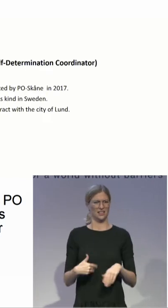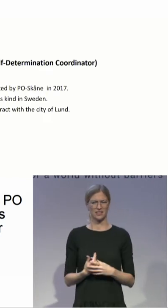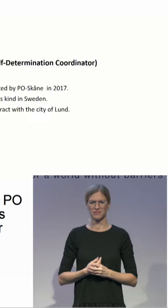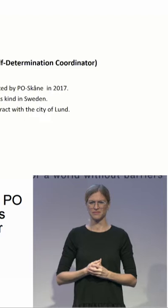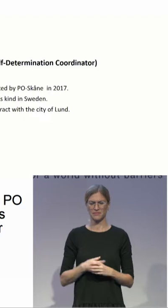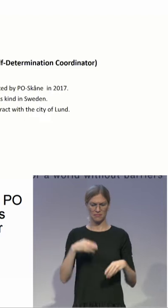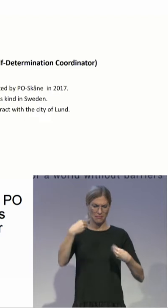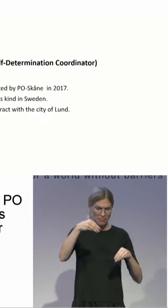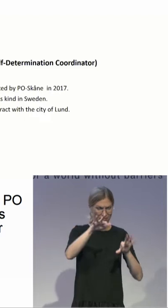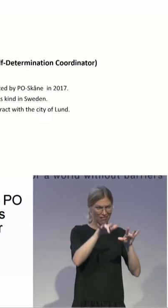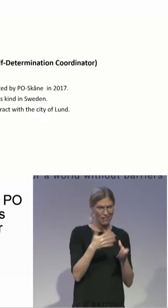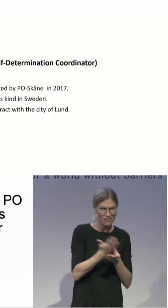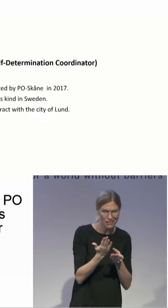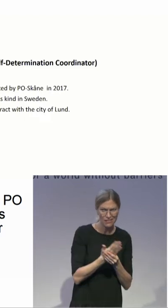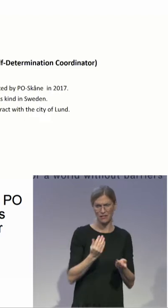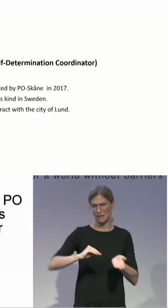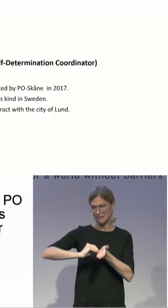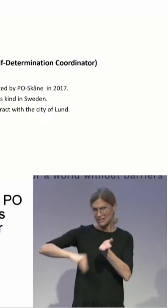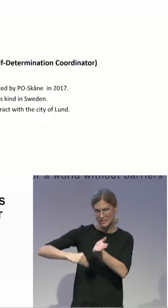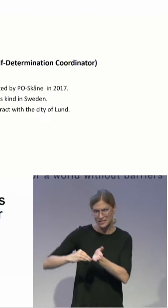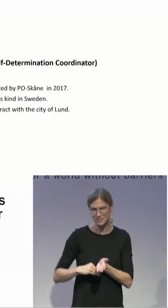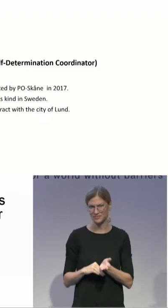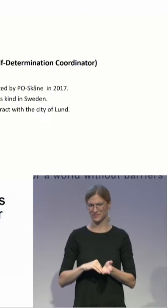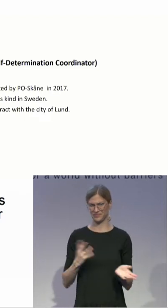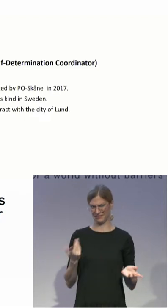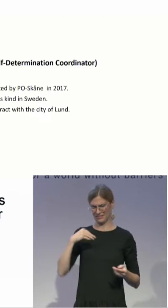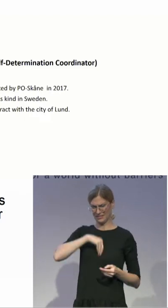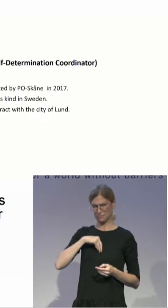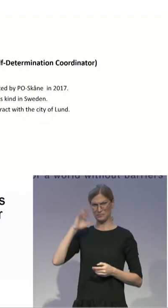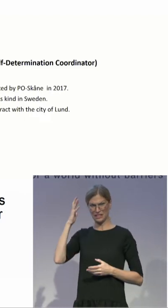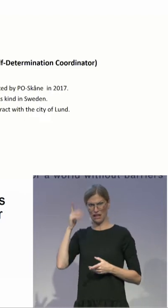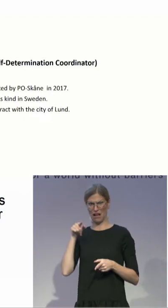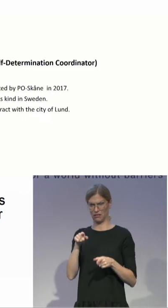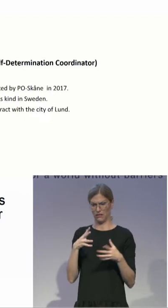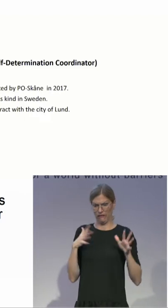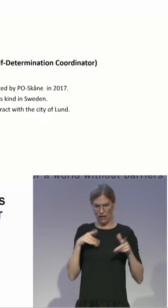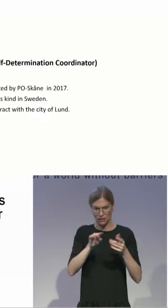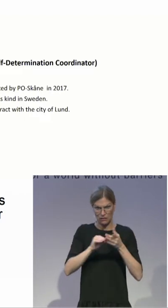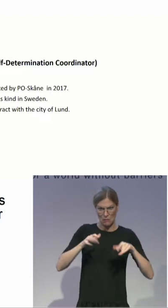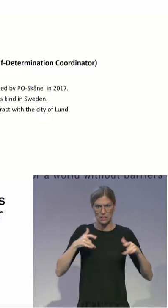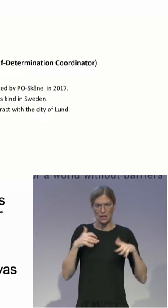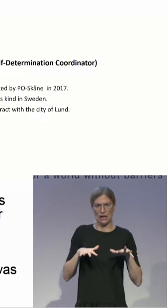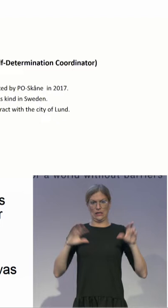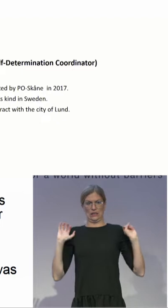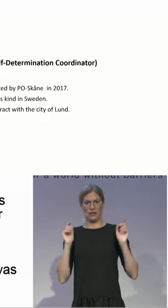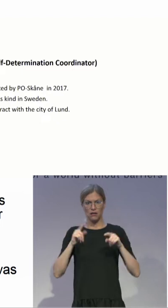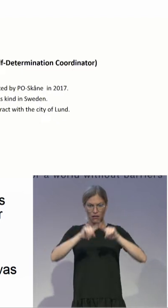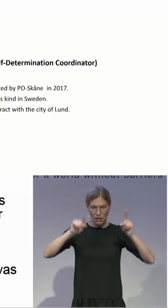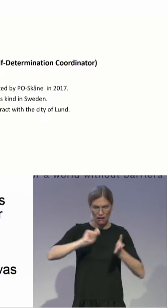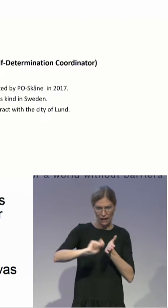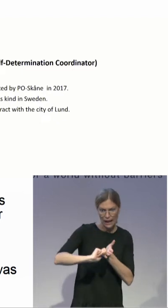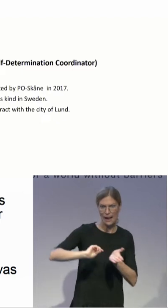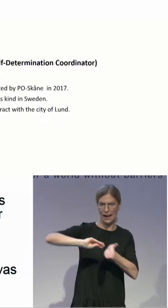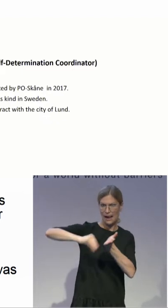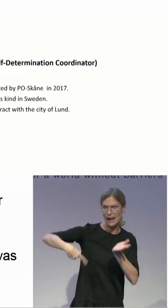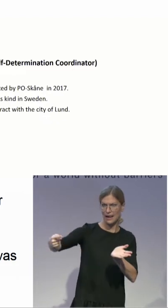admission note to be necessary, many psychiatric patients would back out and not get the PO. And it would probably be the persons who need a